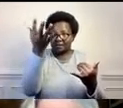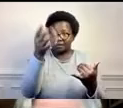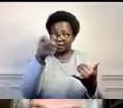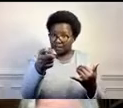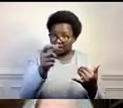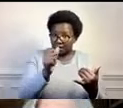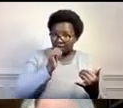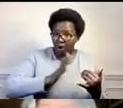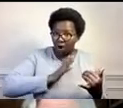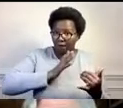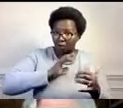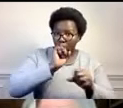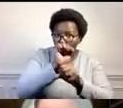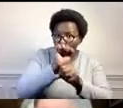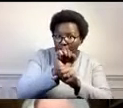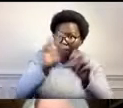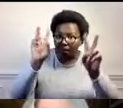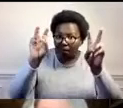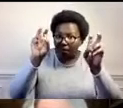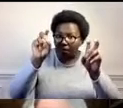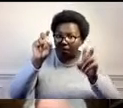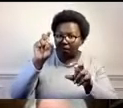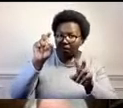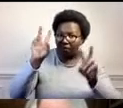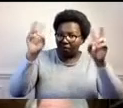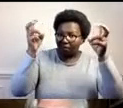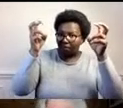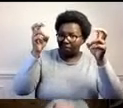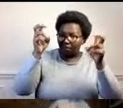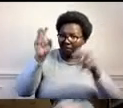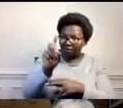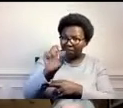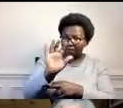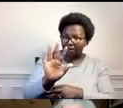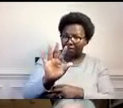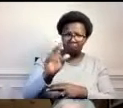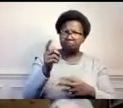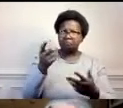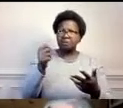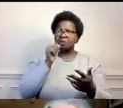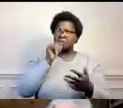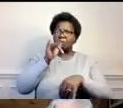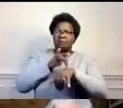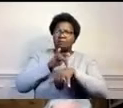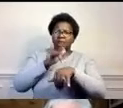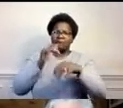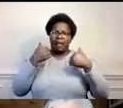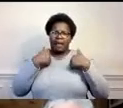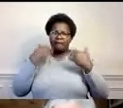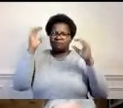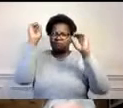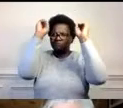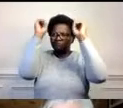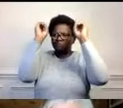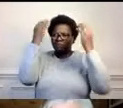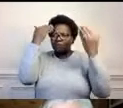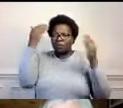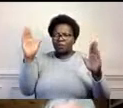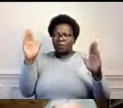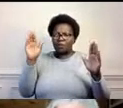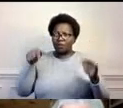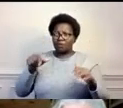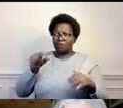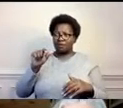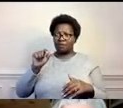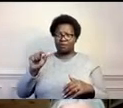direct support professional it doesn't exist in in the eyes of the united states department